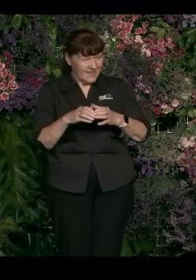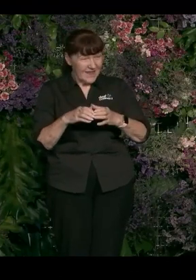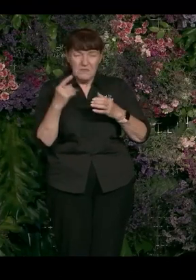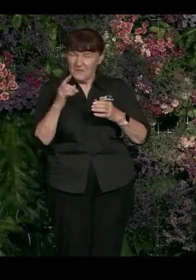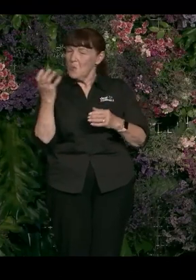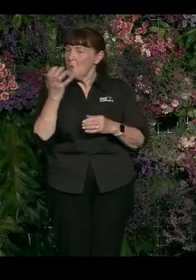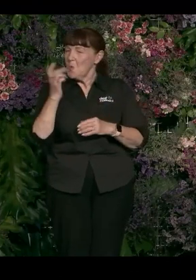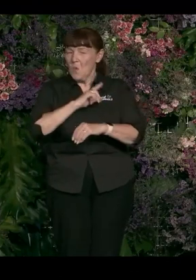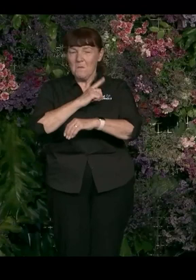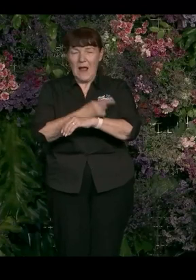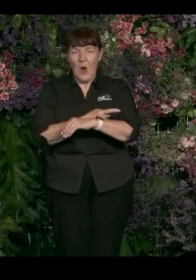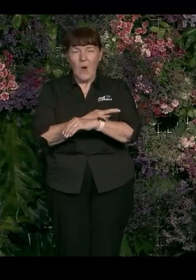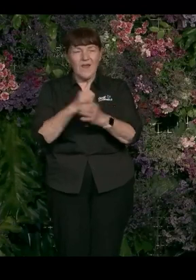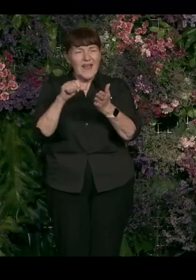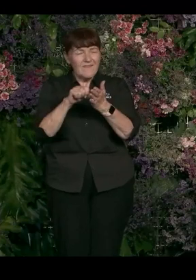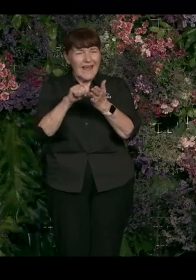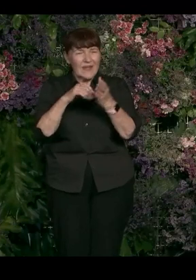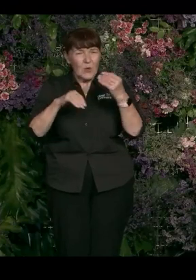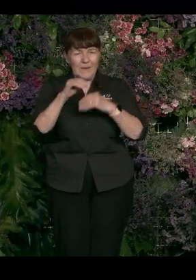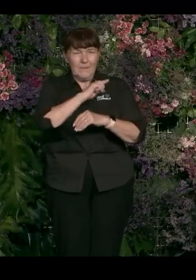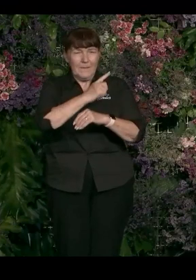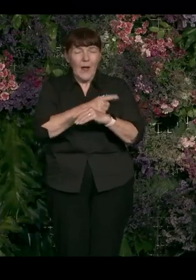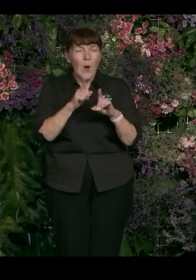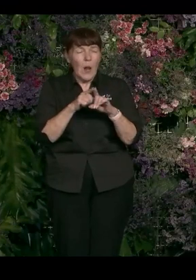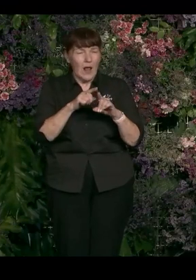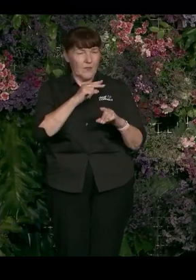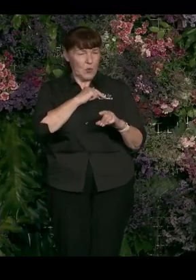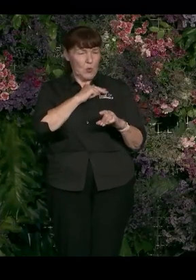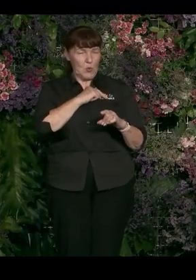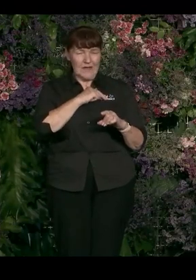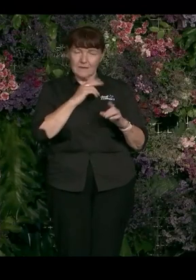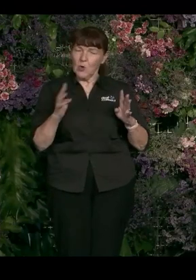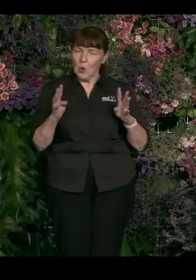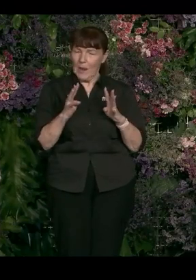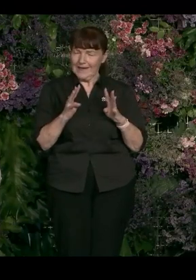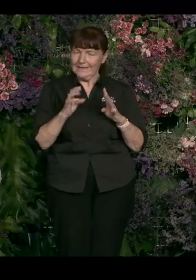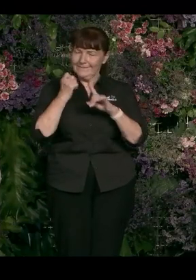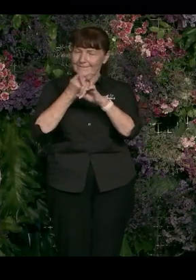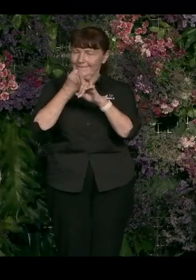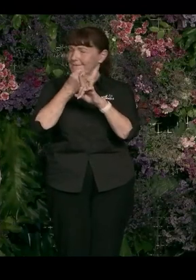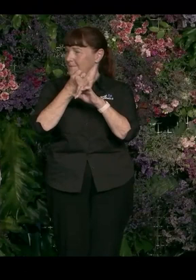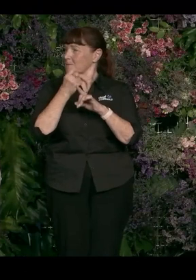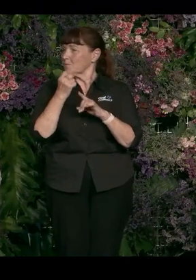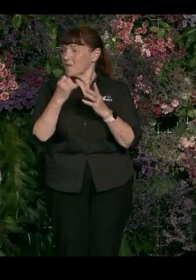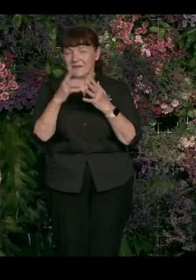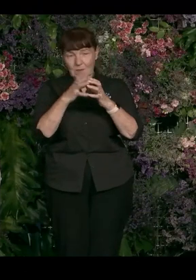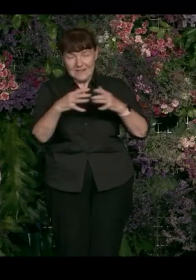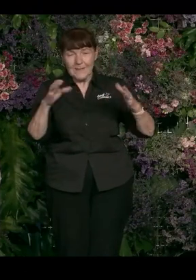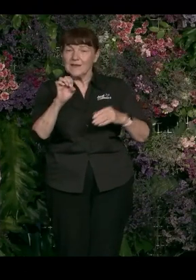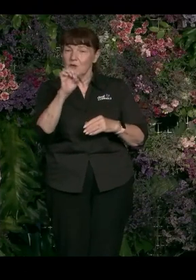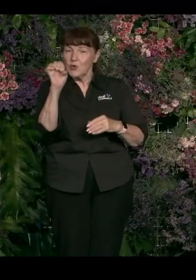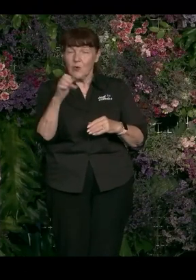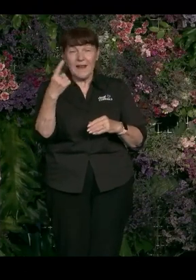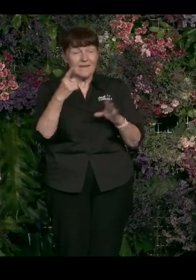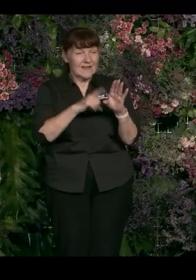they have power, economic power, just like you were saying with the unions, right? That collective opportunity. That's exactly my idea. So I expanded into Europe 11